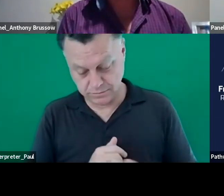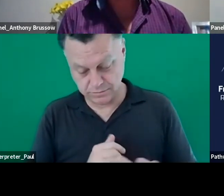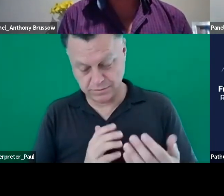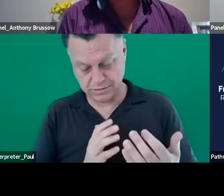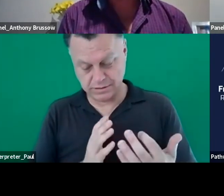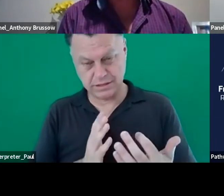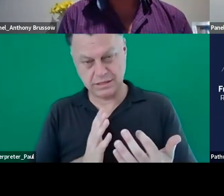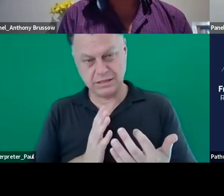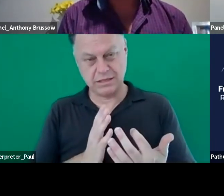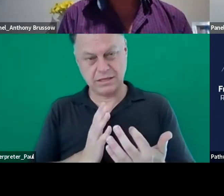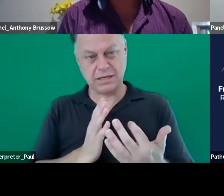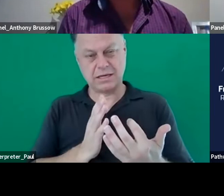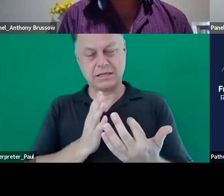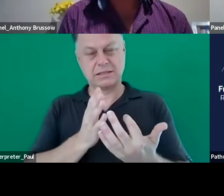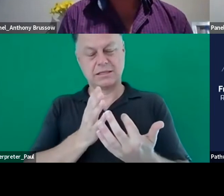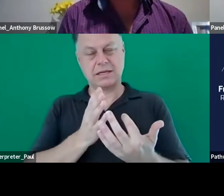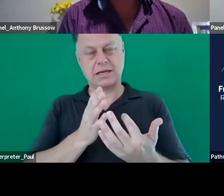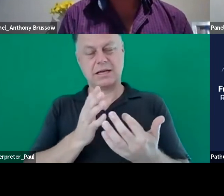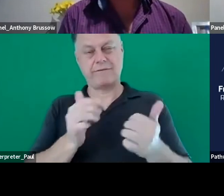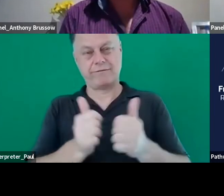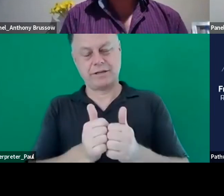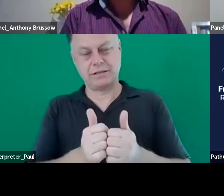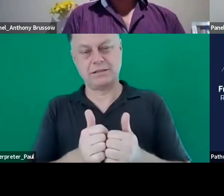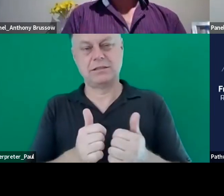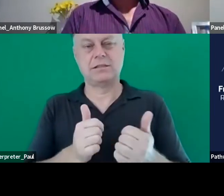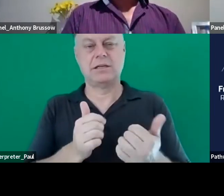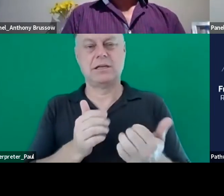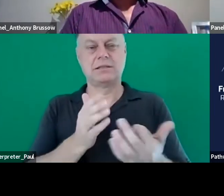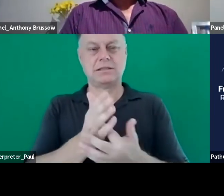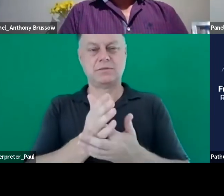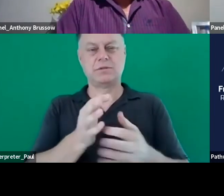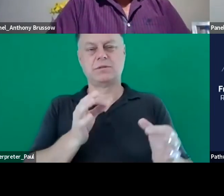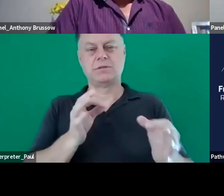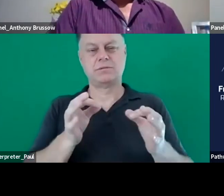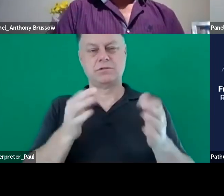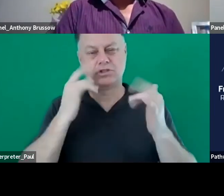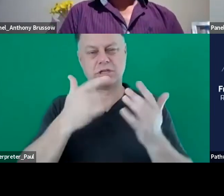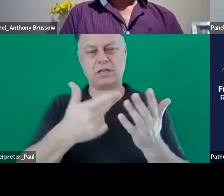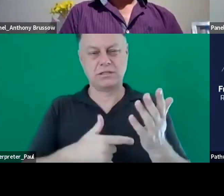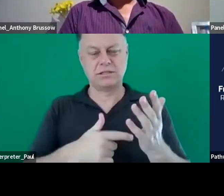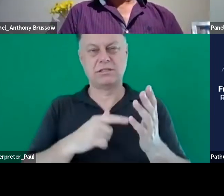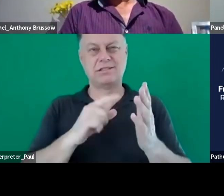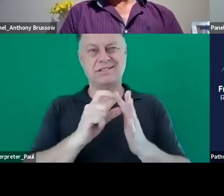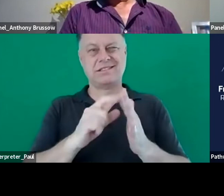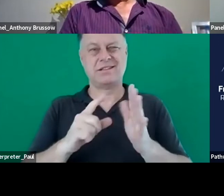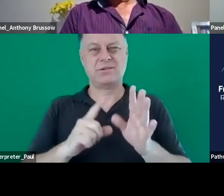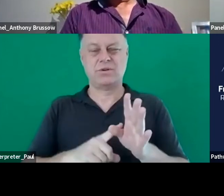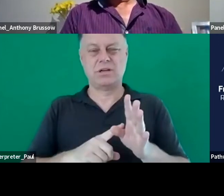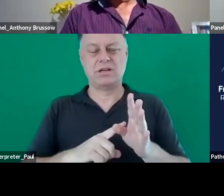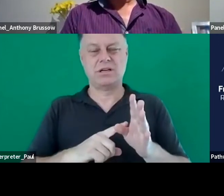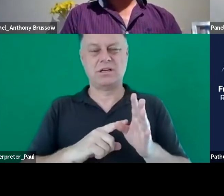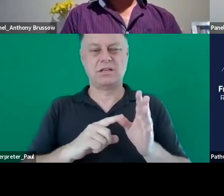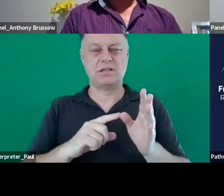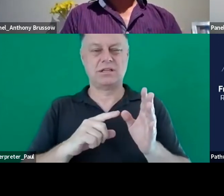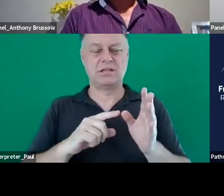checklists and diy sensory room and neurodiversity 101 for